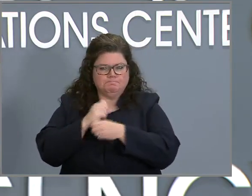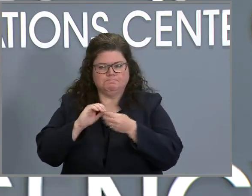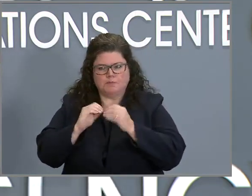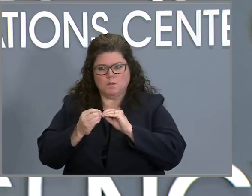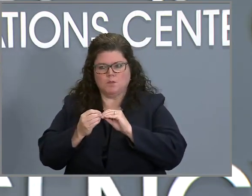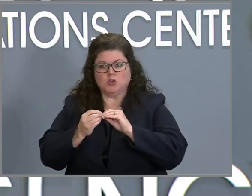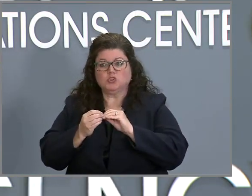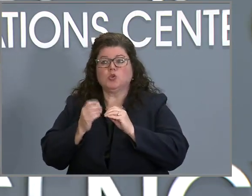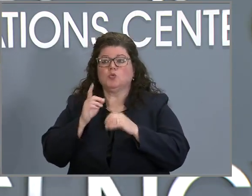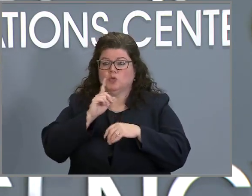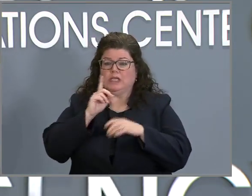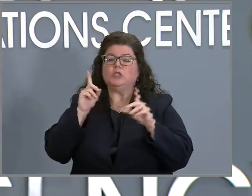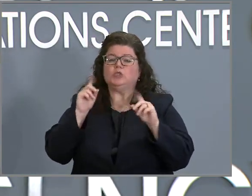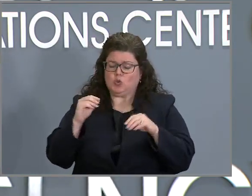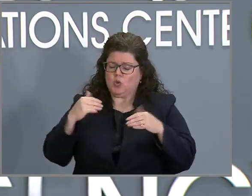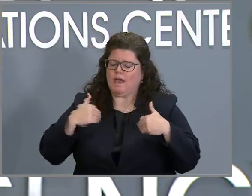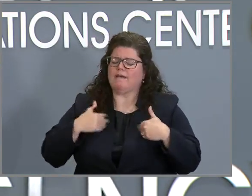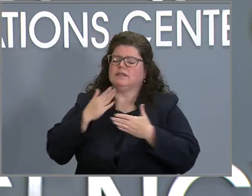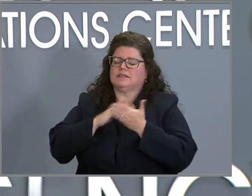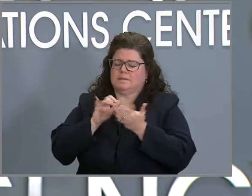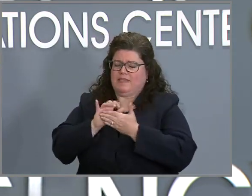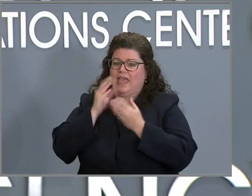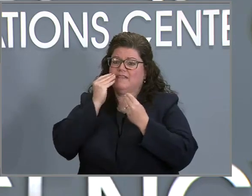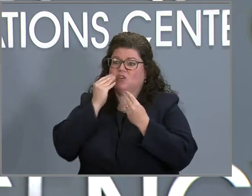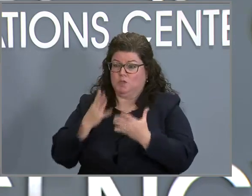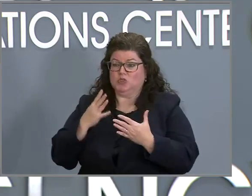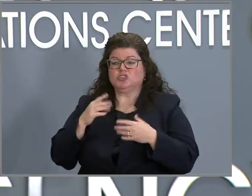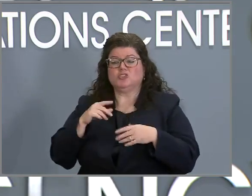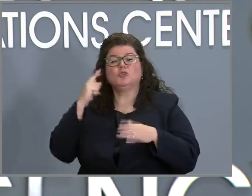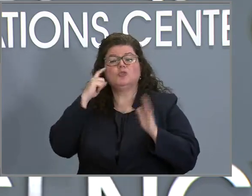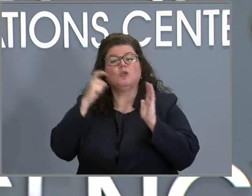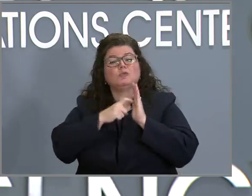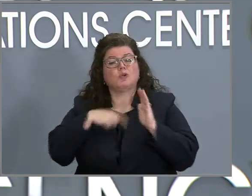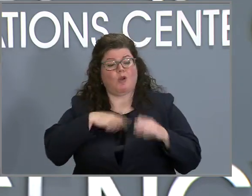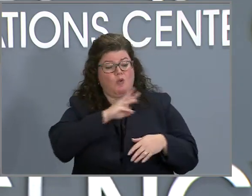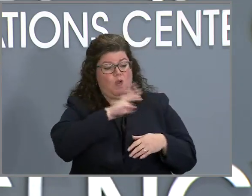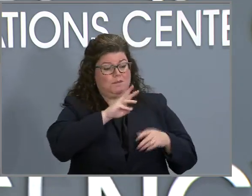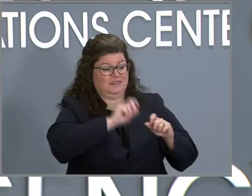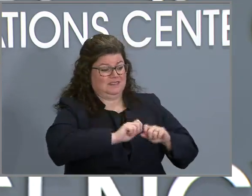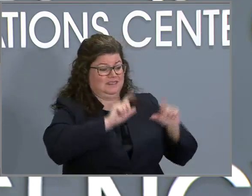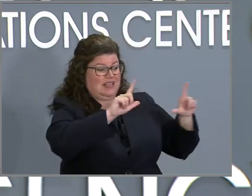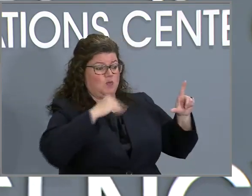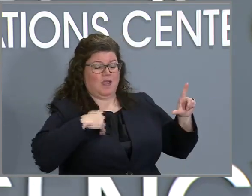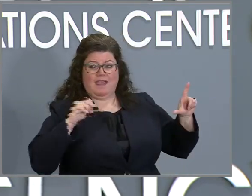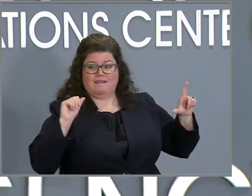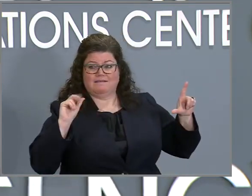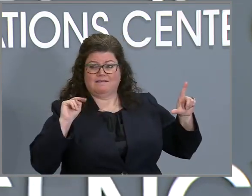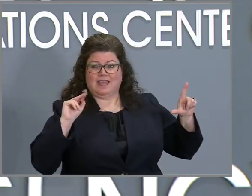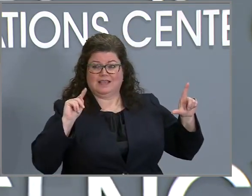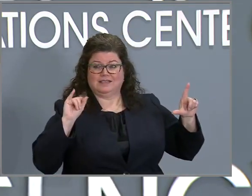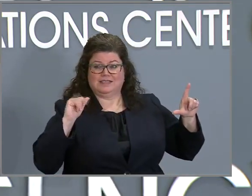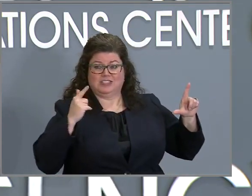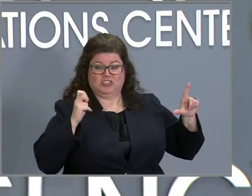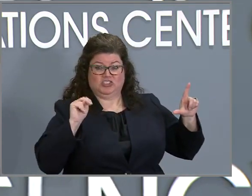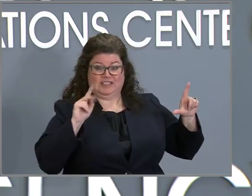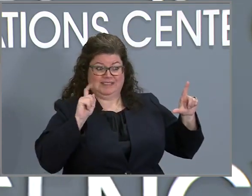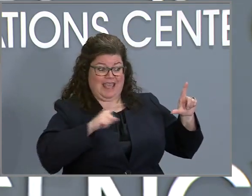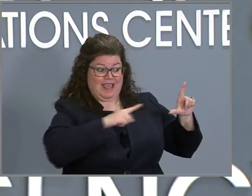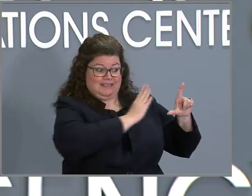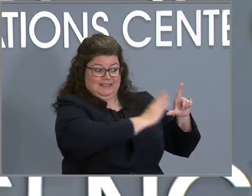that information. And you can see on our dashboard where we distinguish between the PCR tests versus the antigen tests that are reported to us.